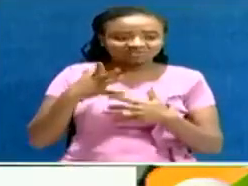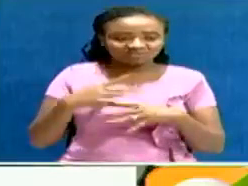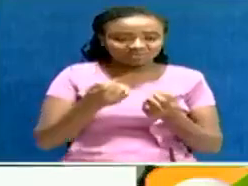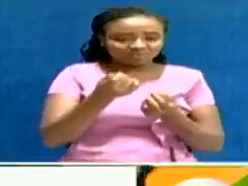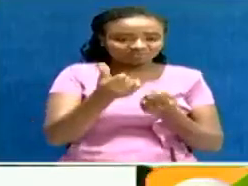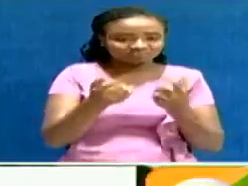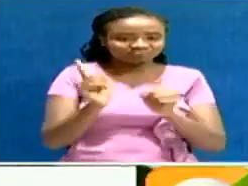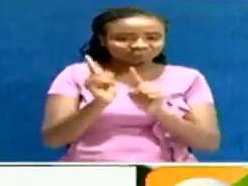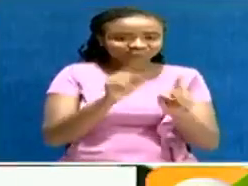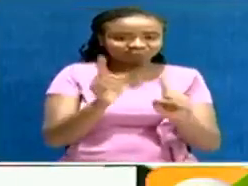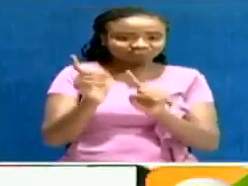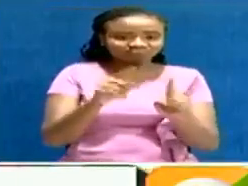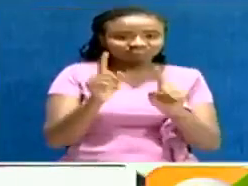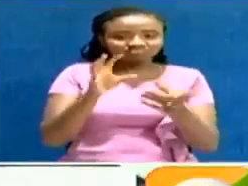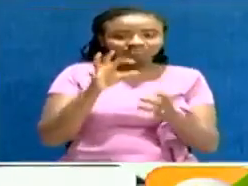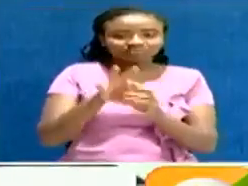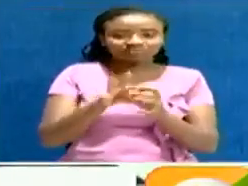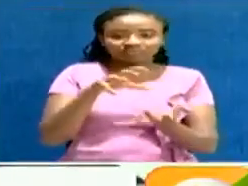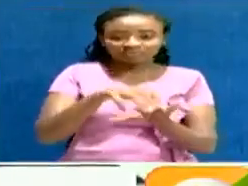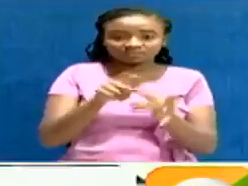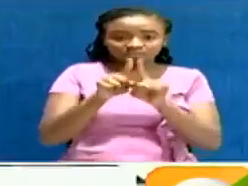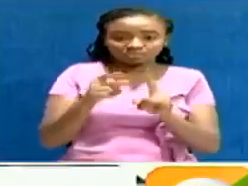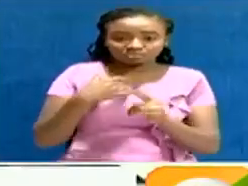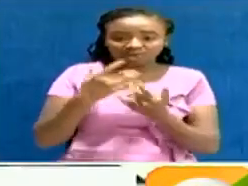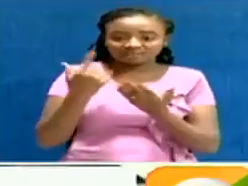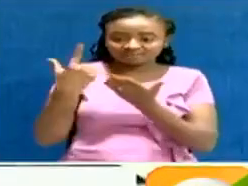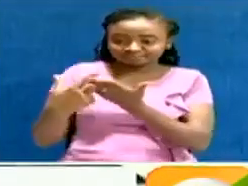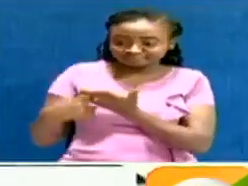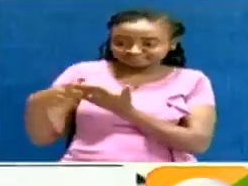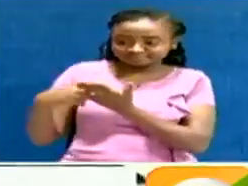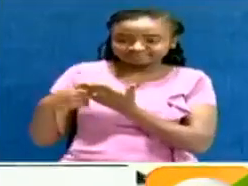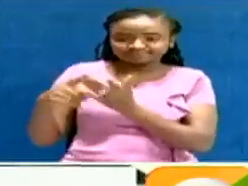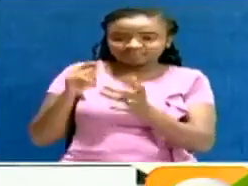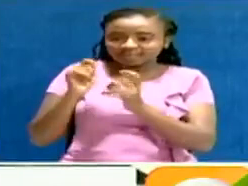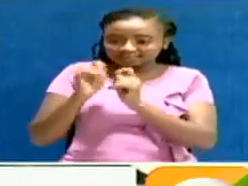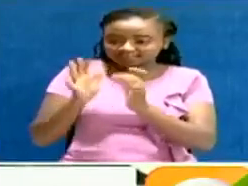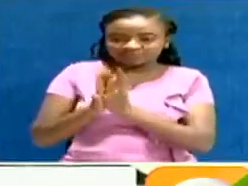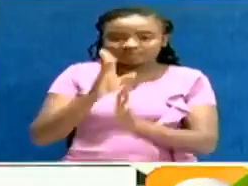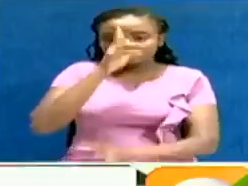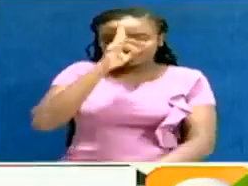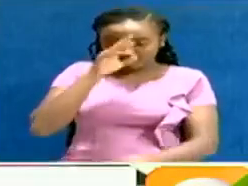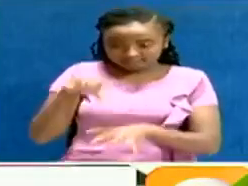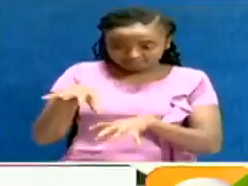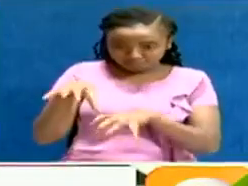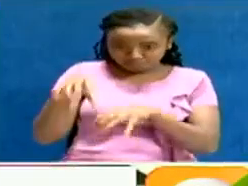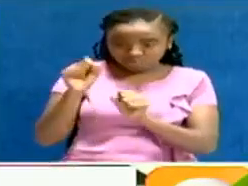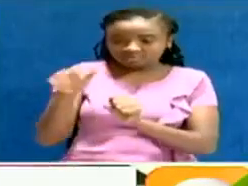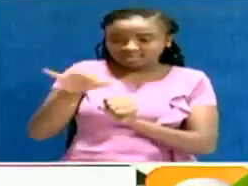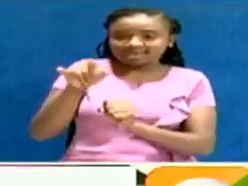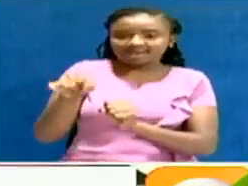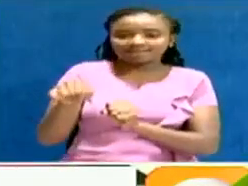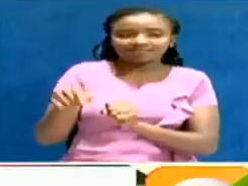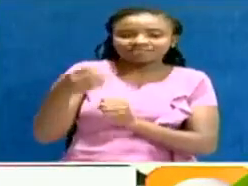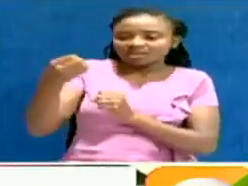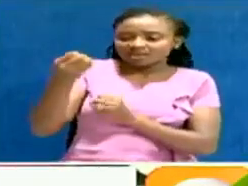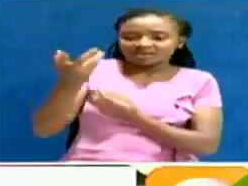walking into the polling station. And, of course, we also had a chat with the regional police commander, that is Mr. Moiruri, who gave